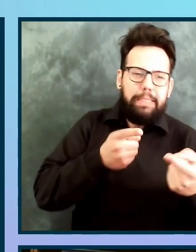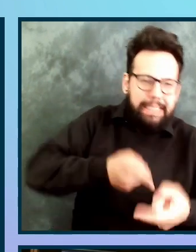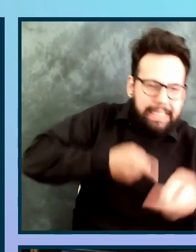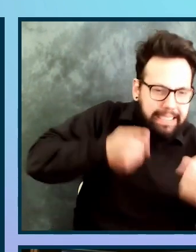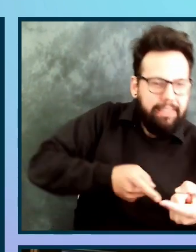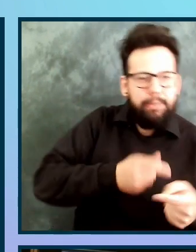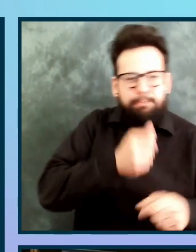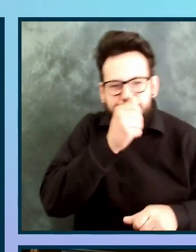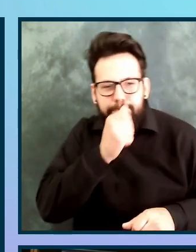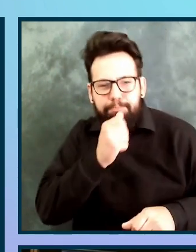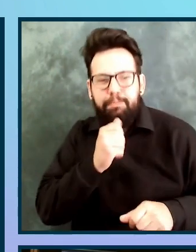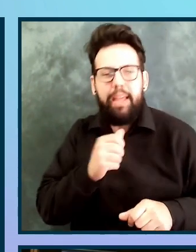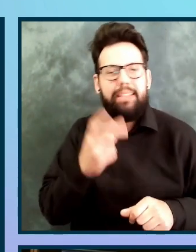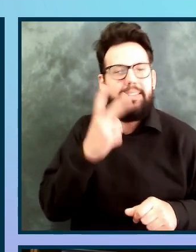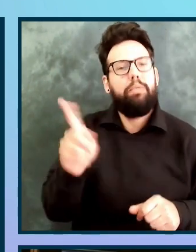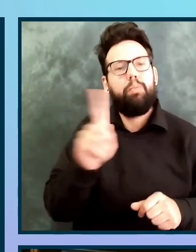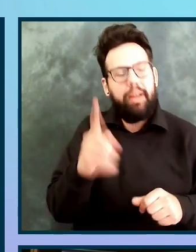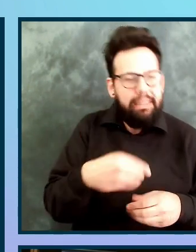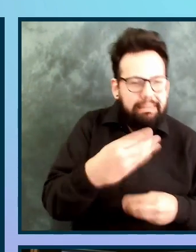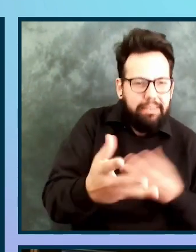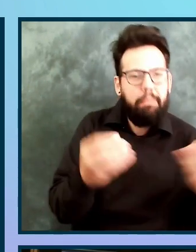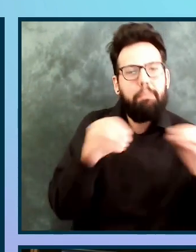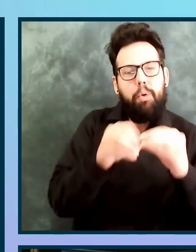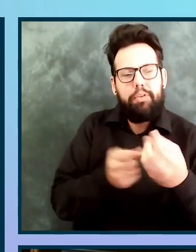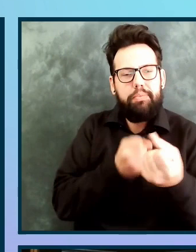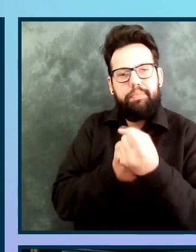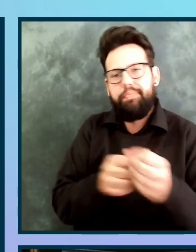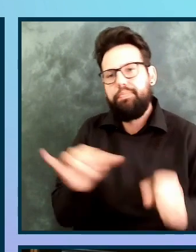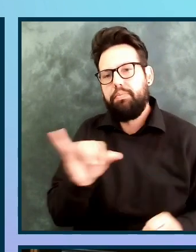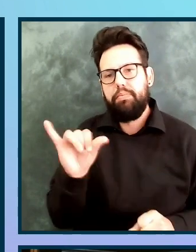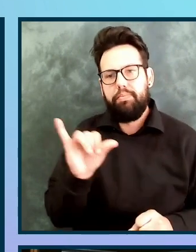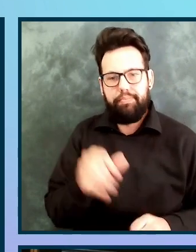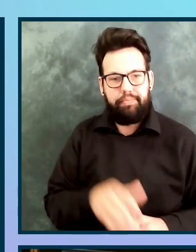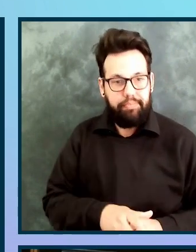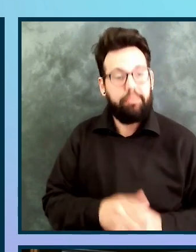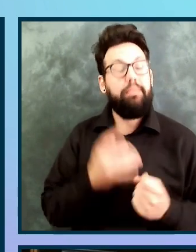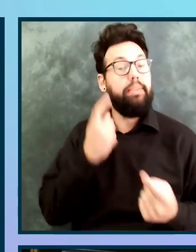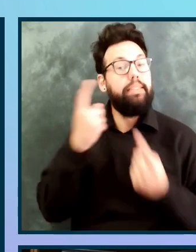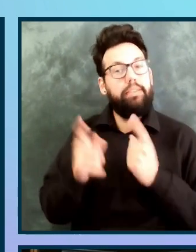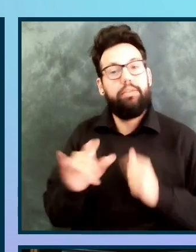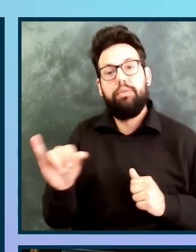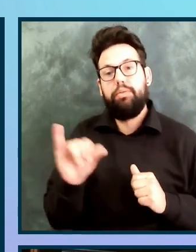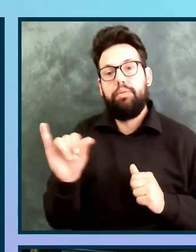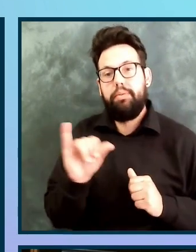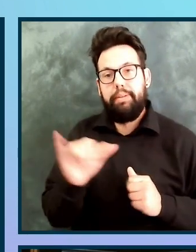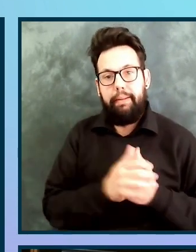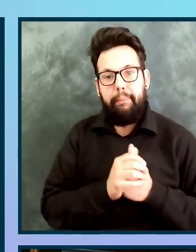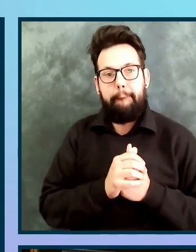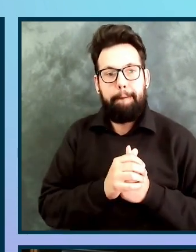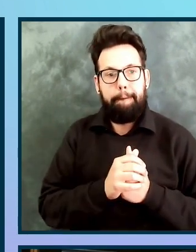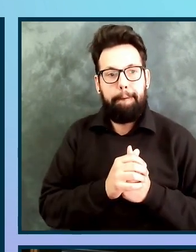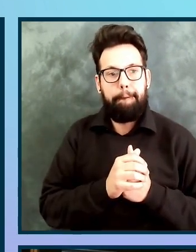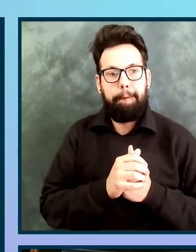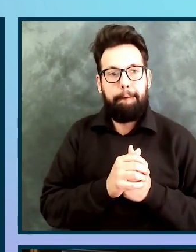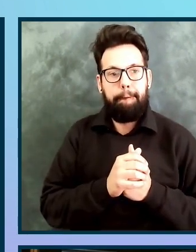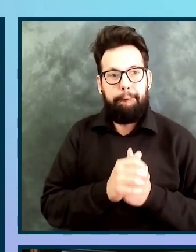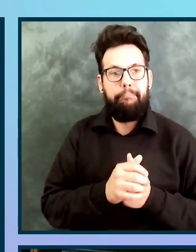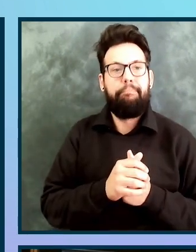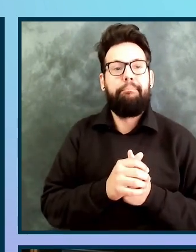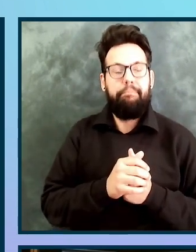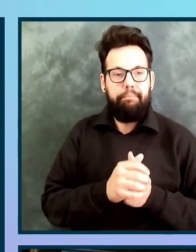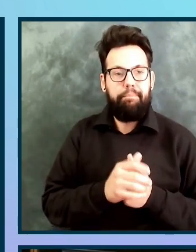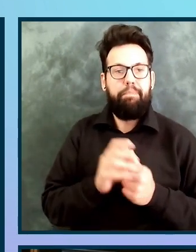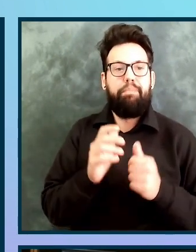extra support might be needed. Consider these factors. The degree to which the reinforcement is meaningful to the person